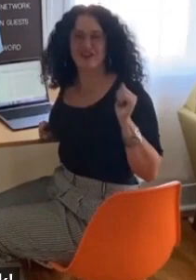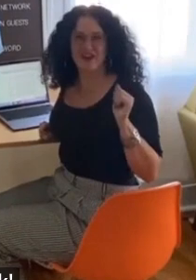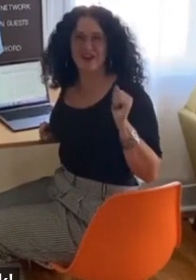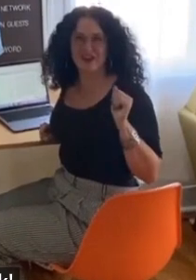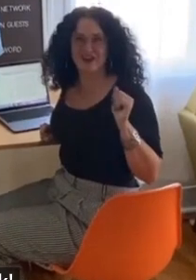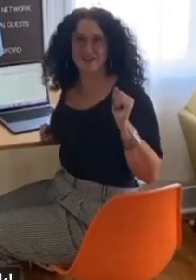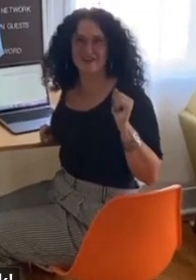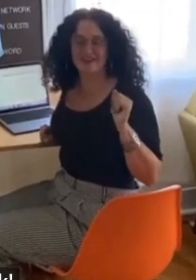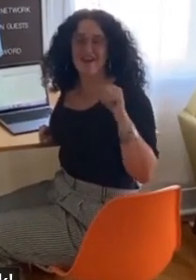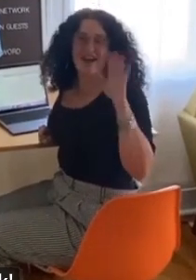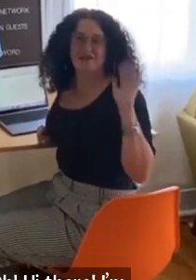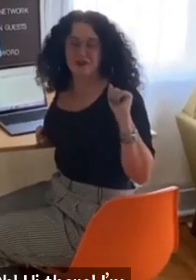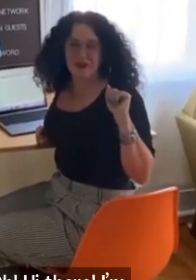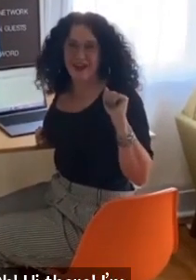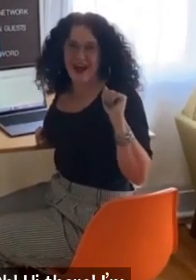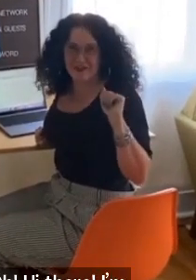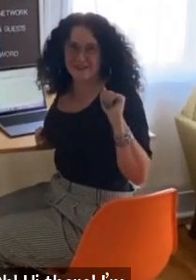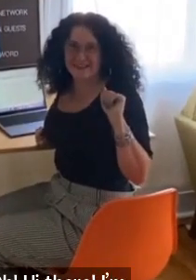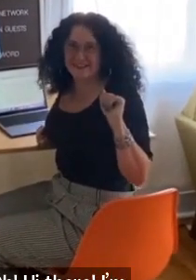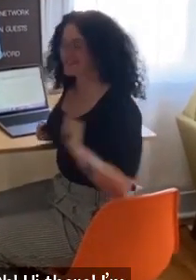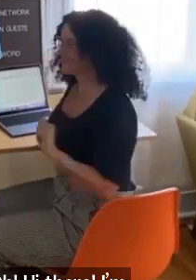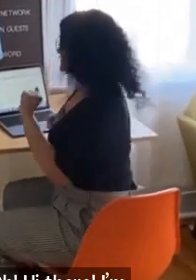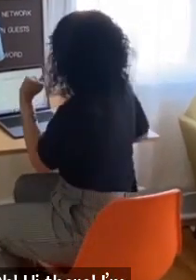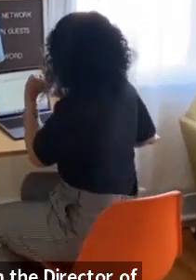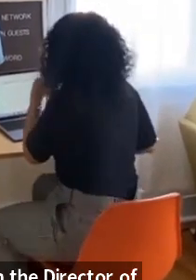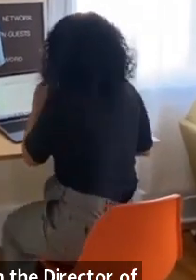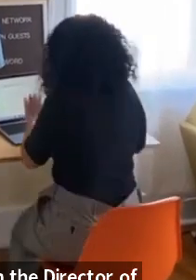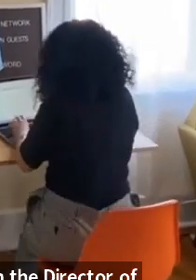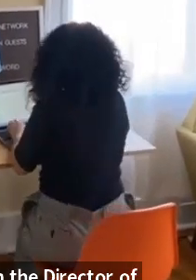pronoun she, her, her. Have a great conference.